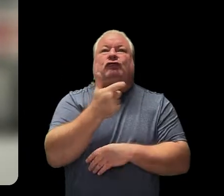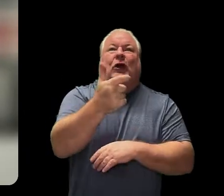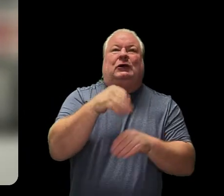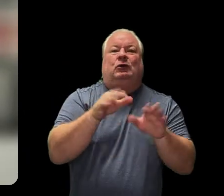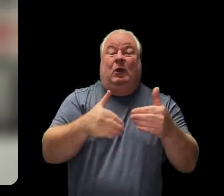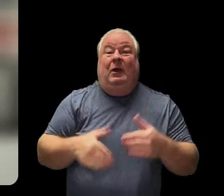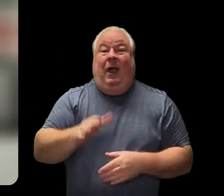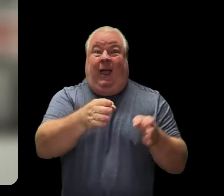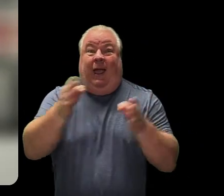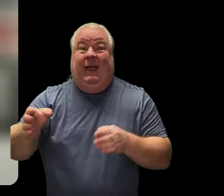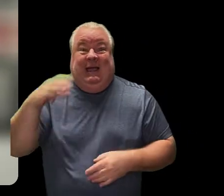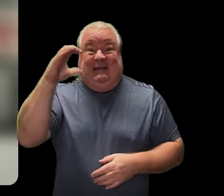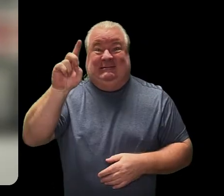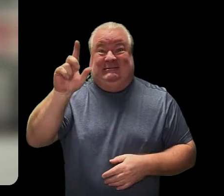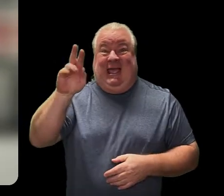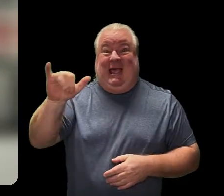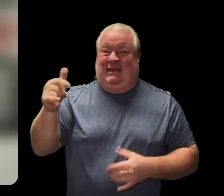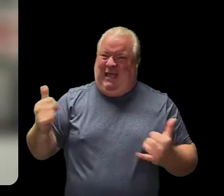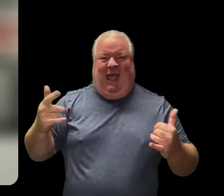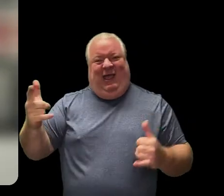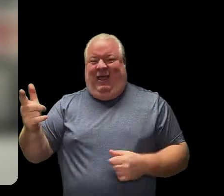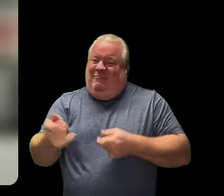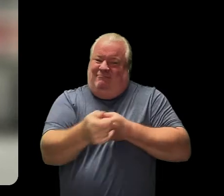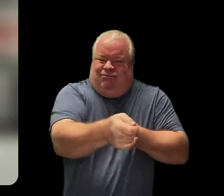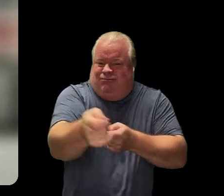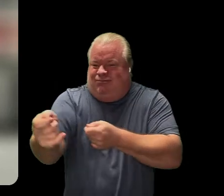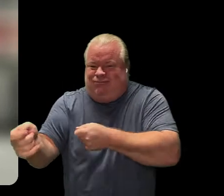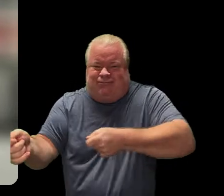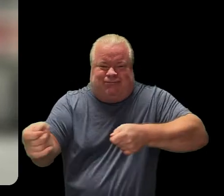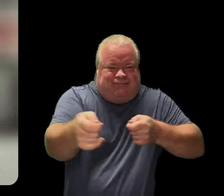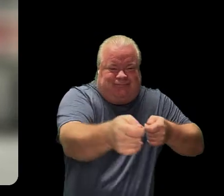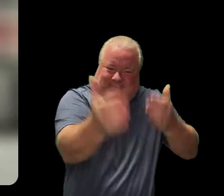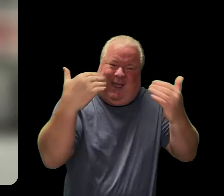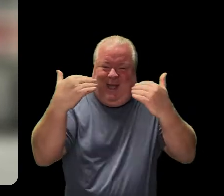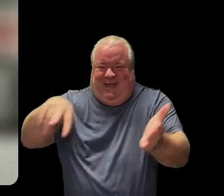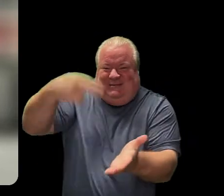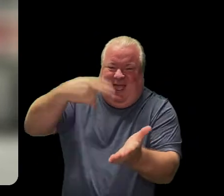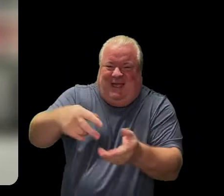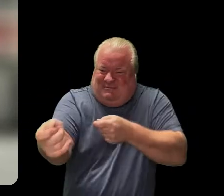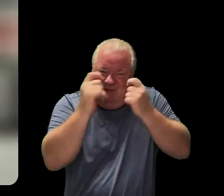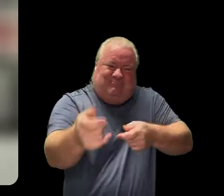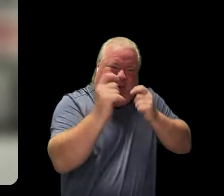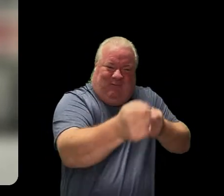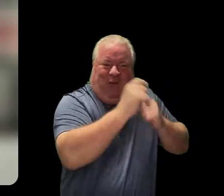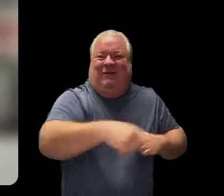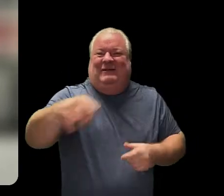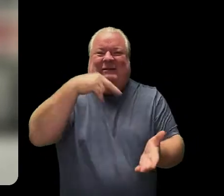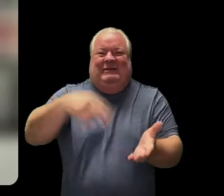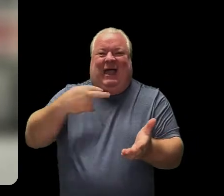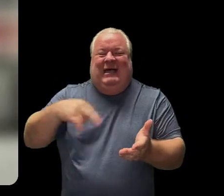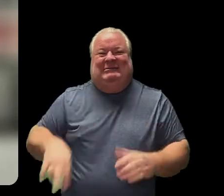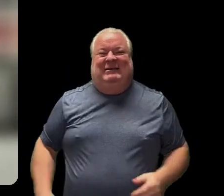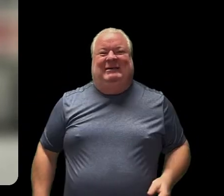for cousin Danny to kick us off with positive mental energy. And then in the